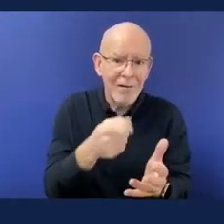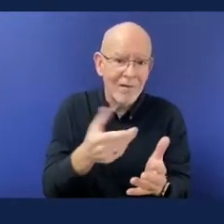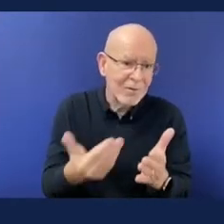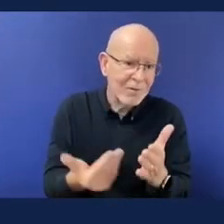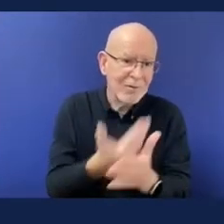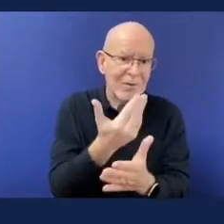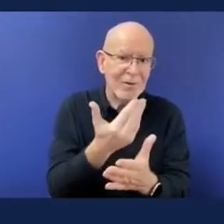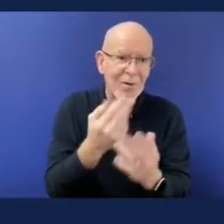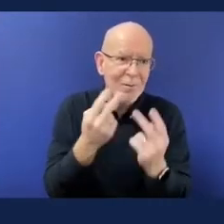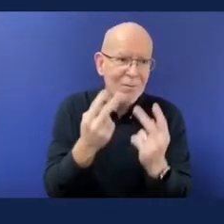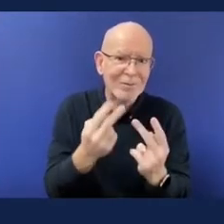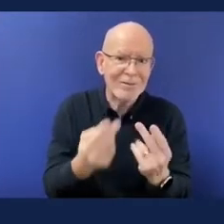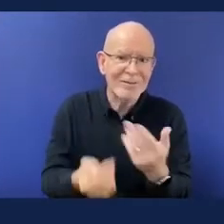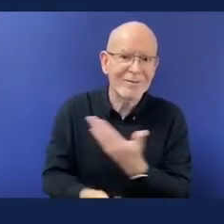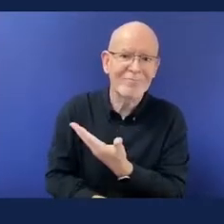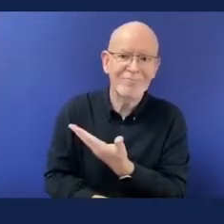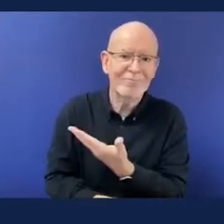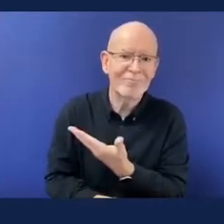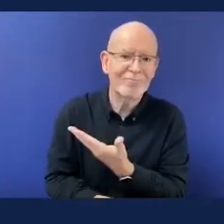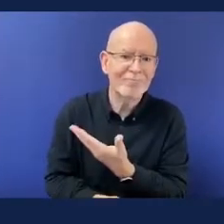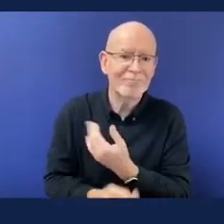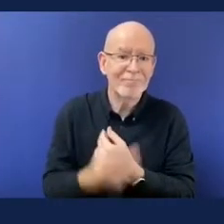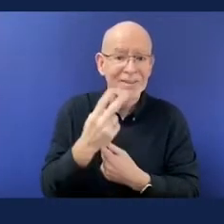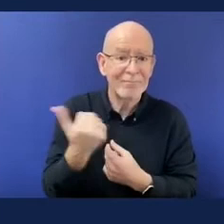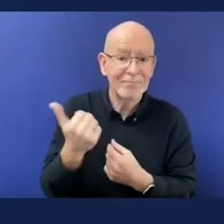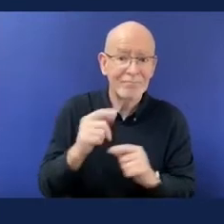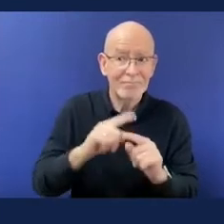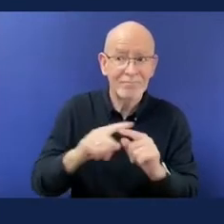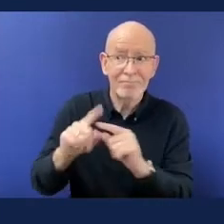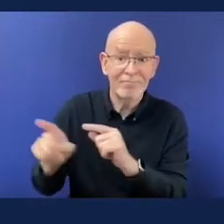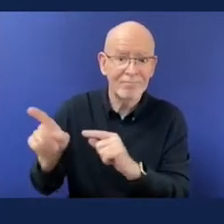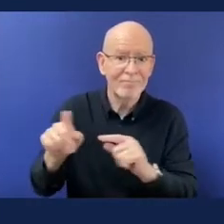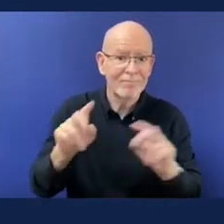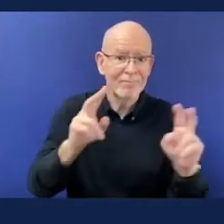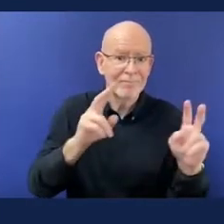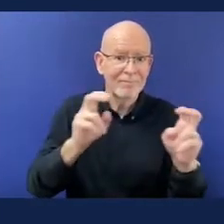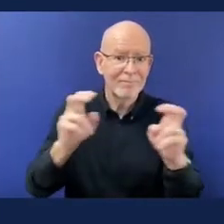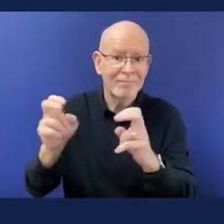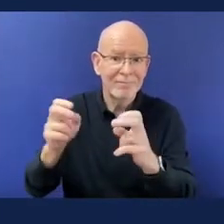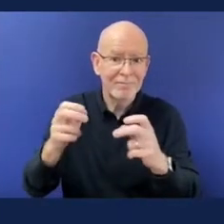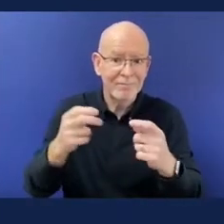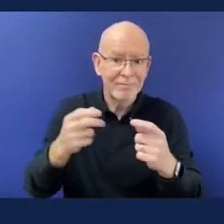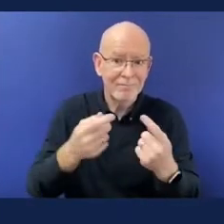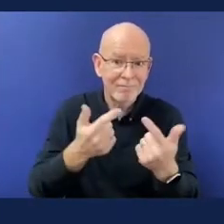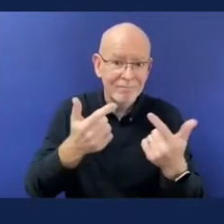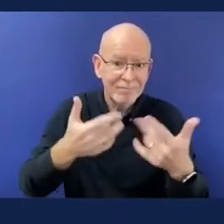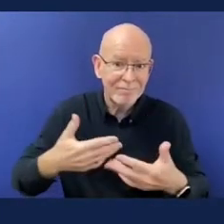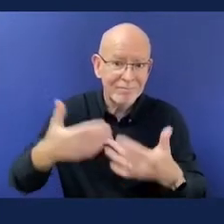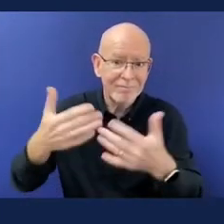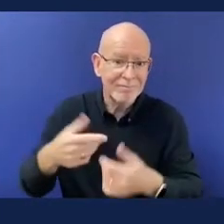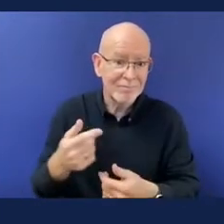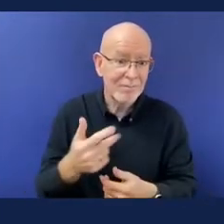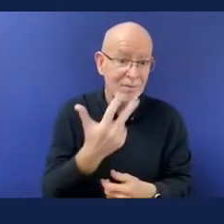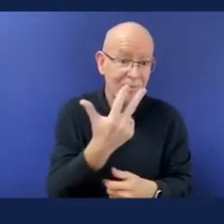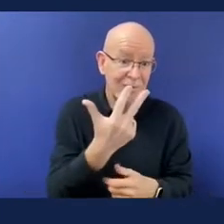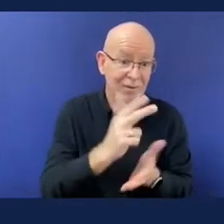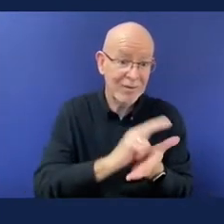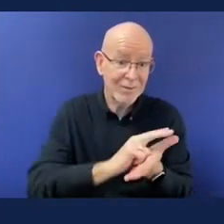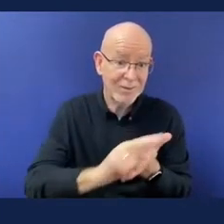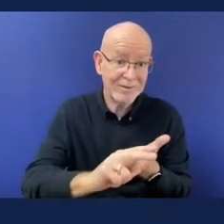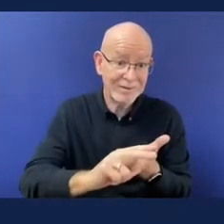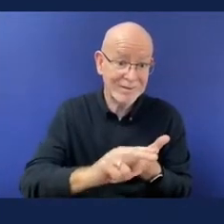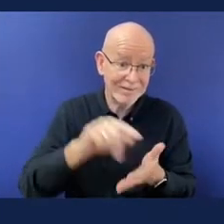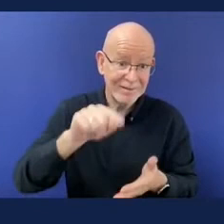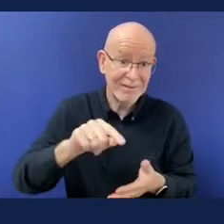the the uh media coverage reached 6.7 billion people around the world that's 80 of the